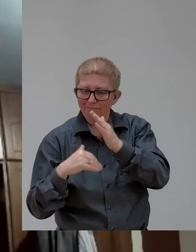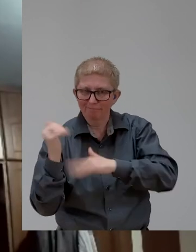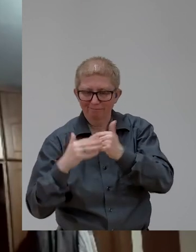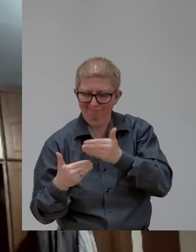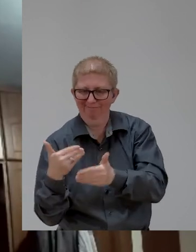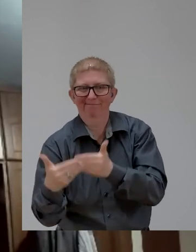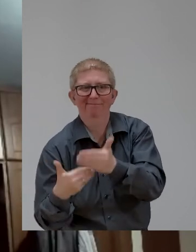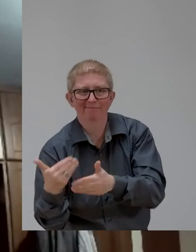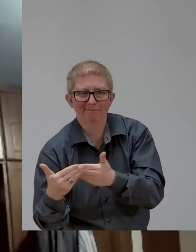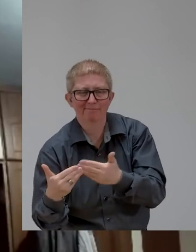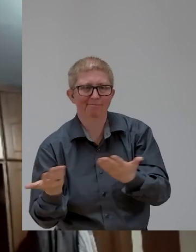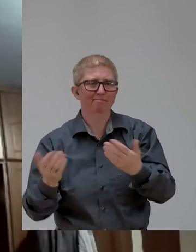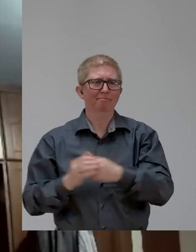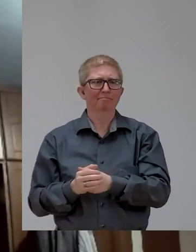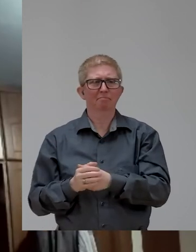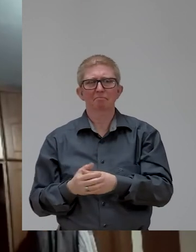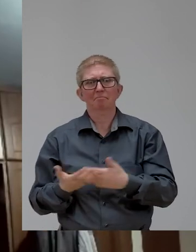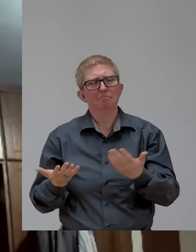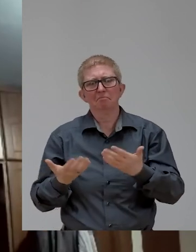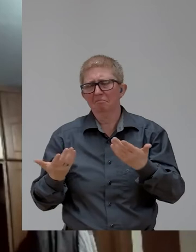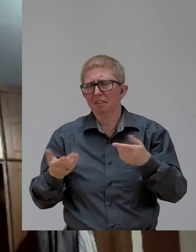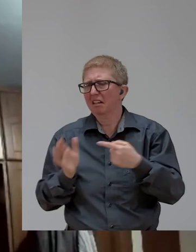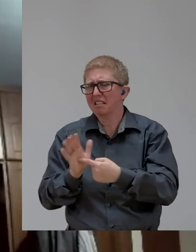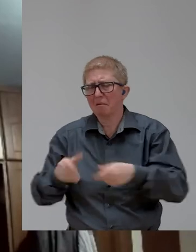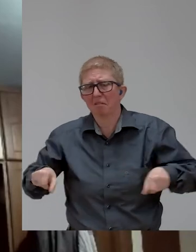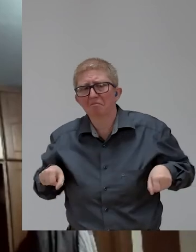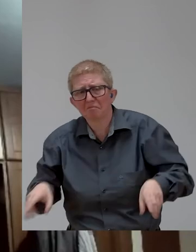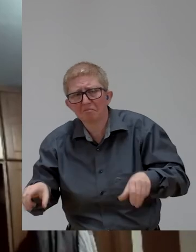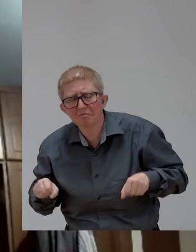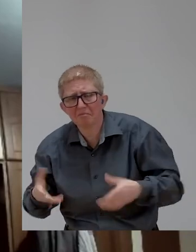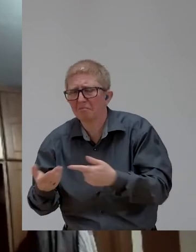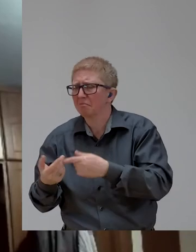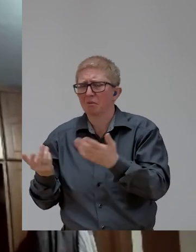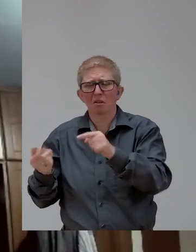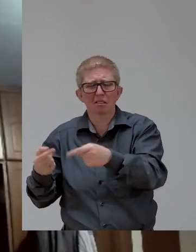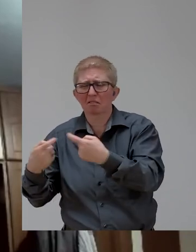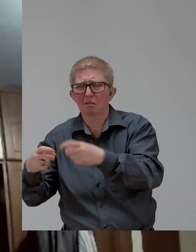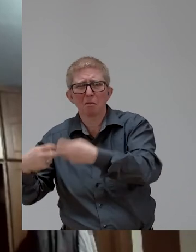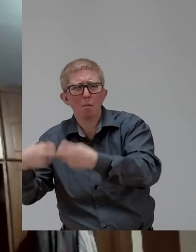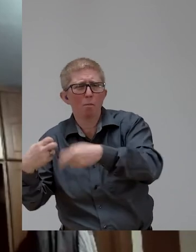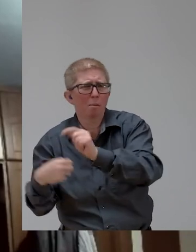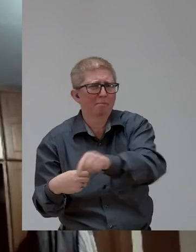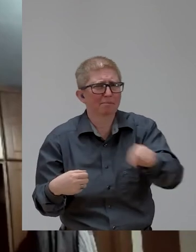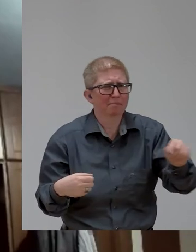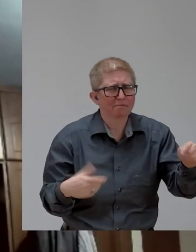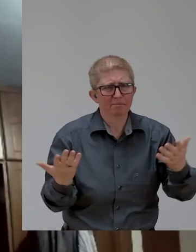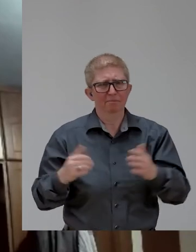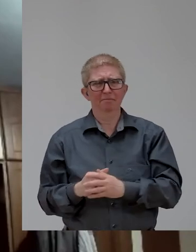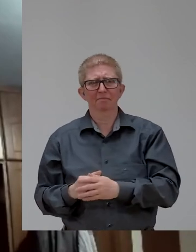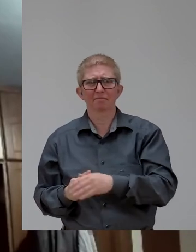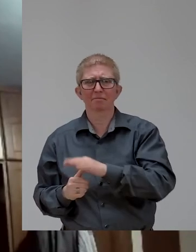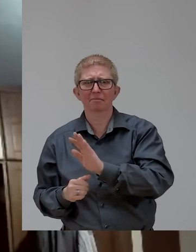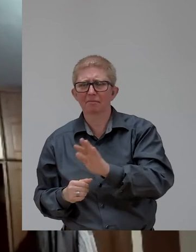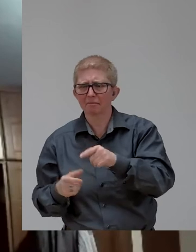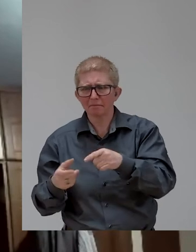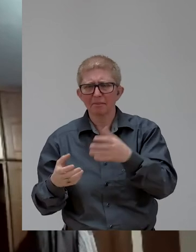know, that Rama was mentioning about, or the screen reader, whatever. So take them out of that prejudice and take them into